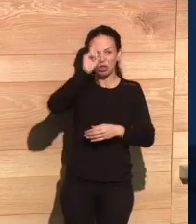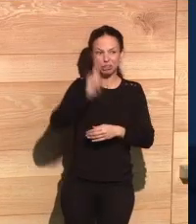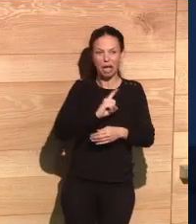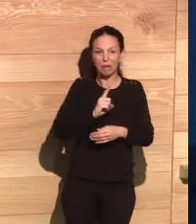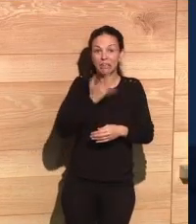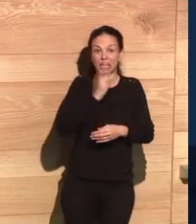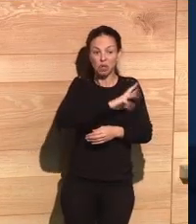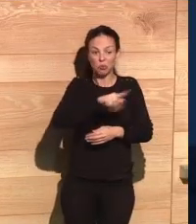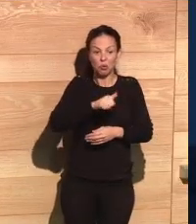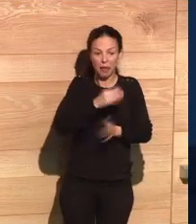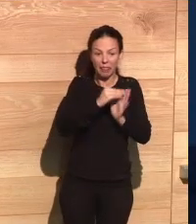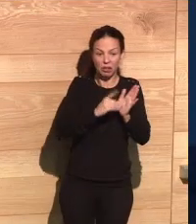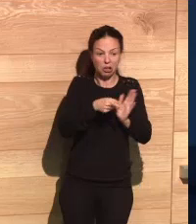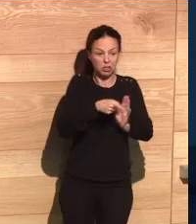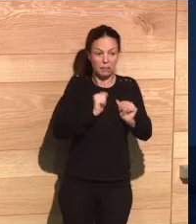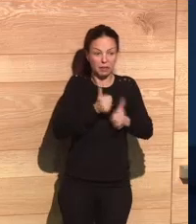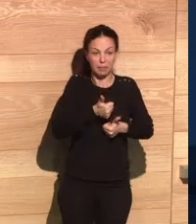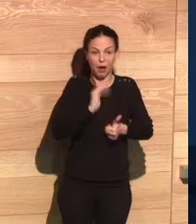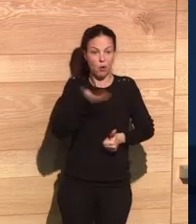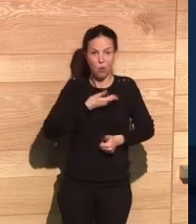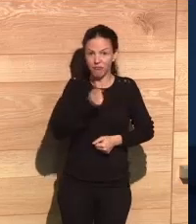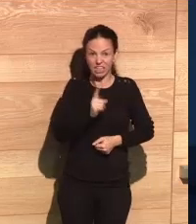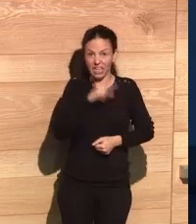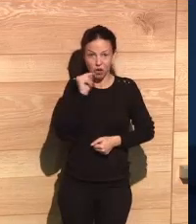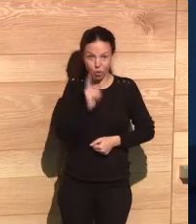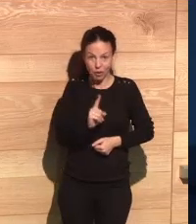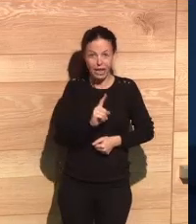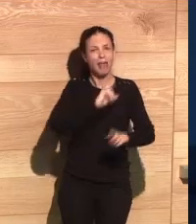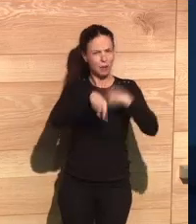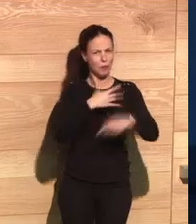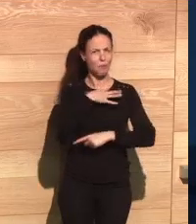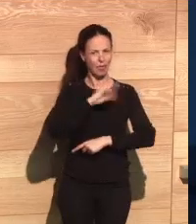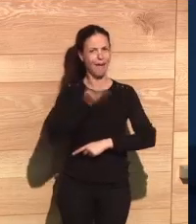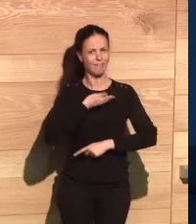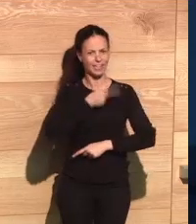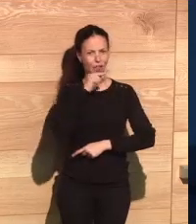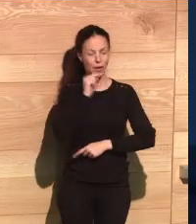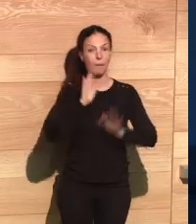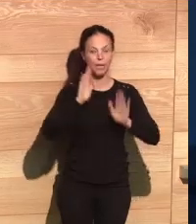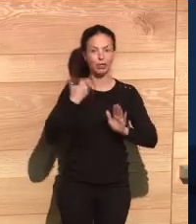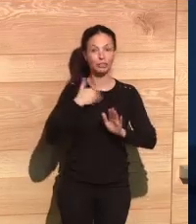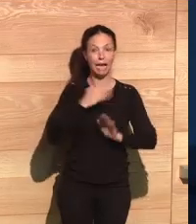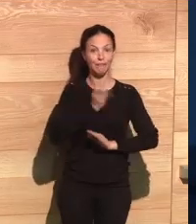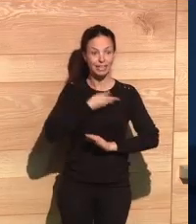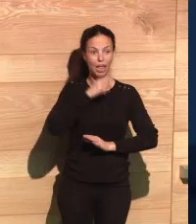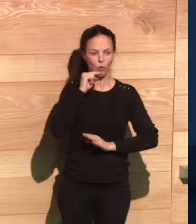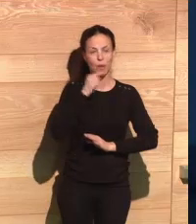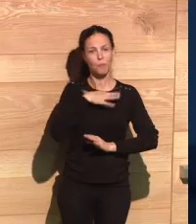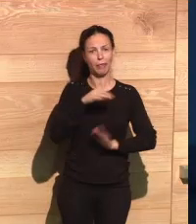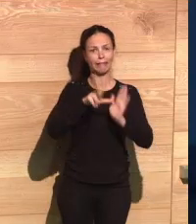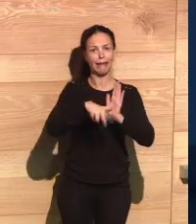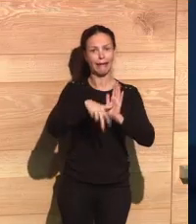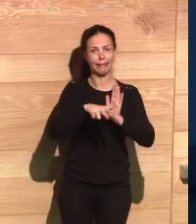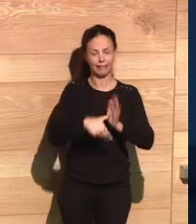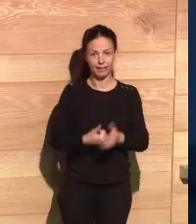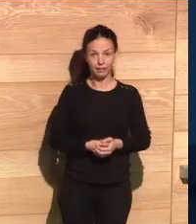so clear. It doesn't hurt to be robbed of your data, at least not at the beginning. Maybe the pain will